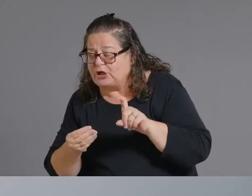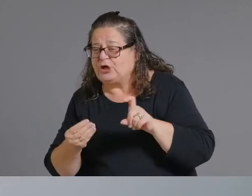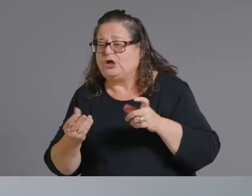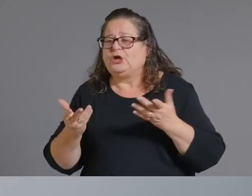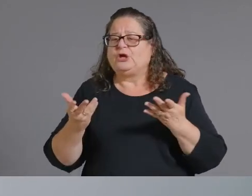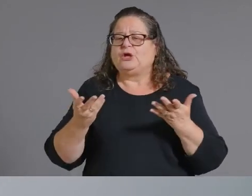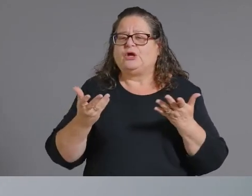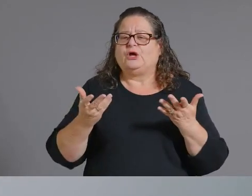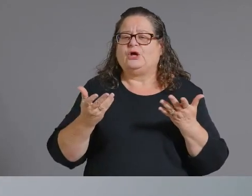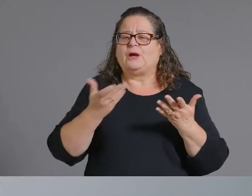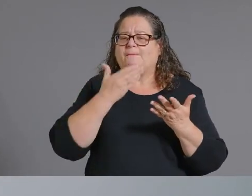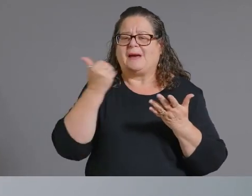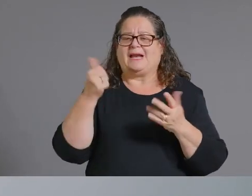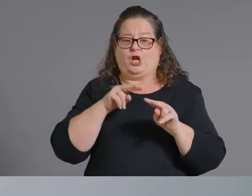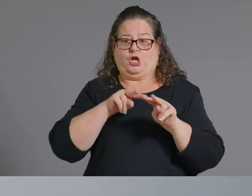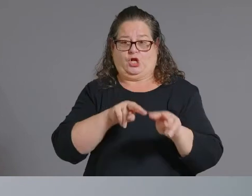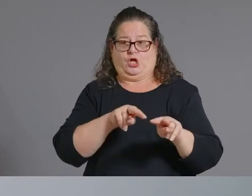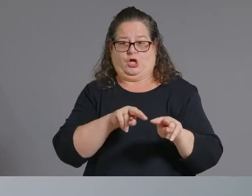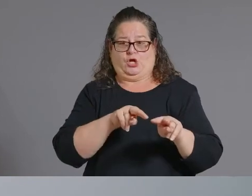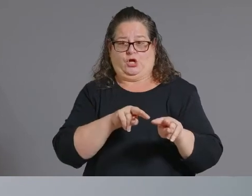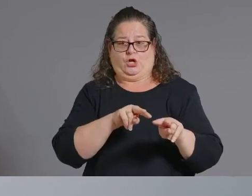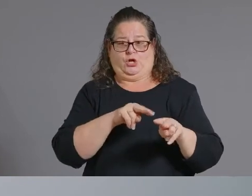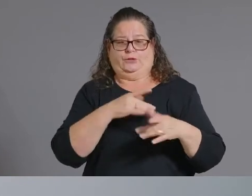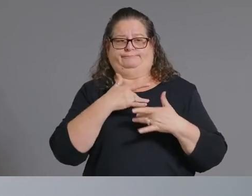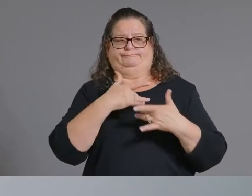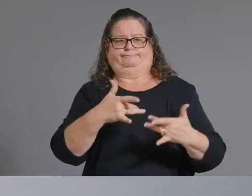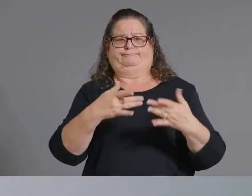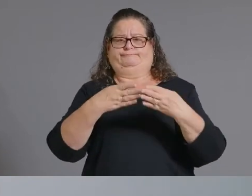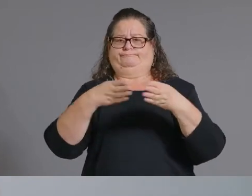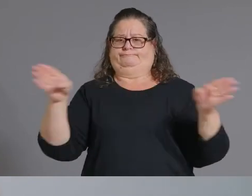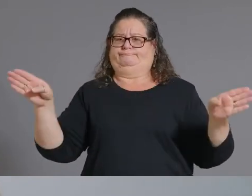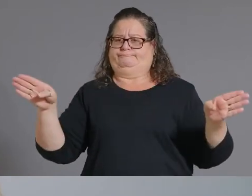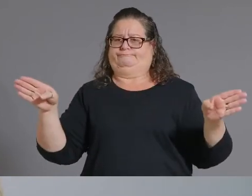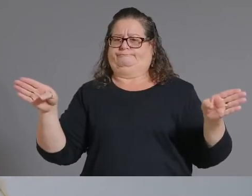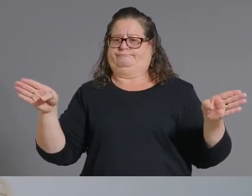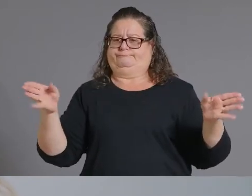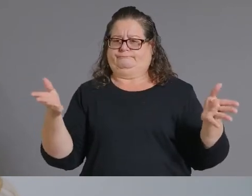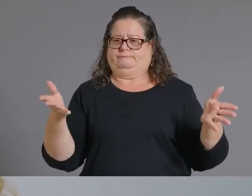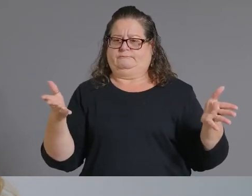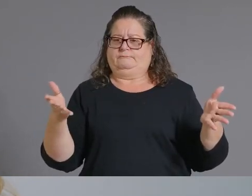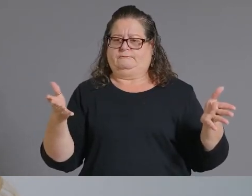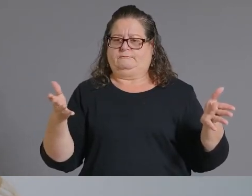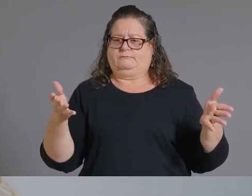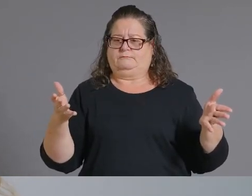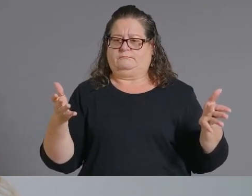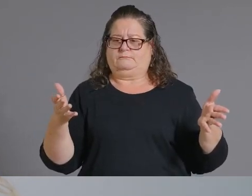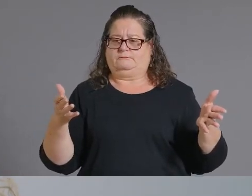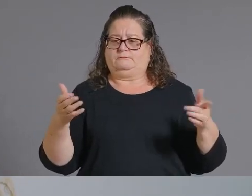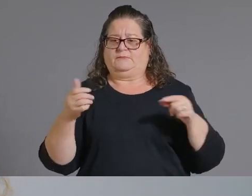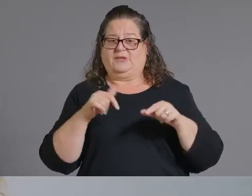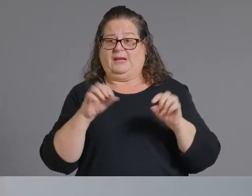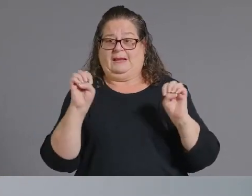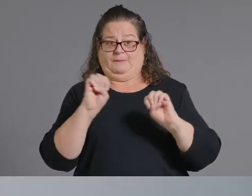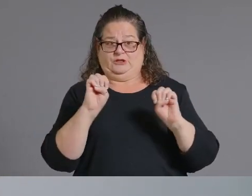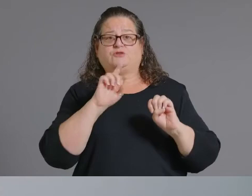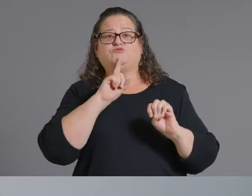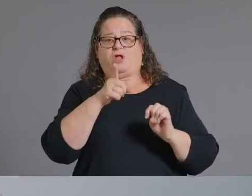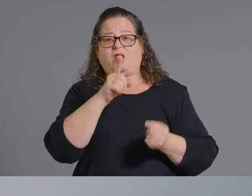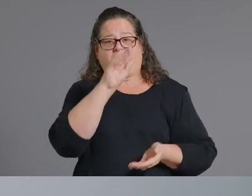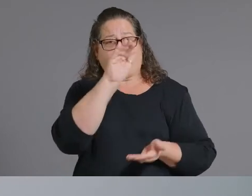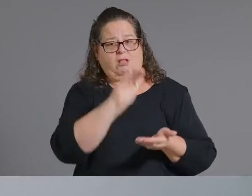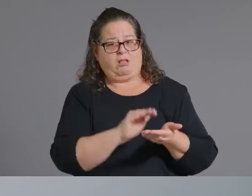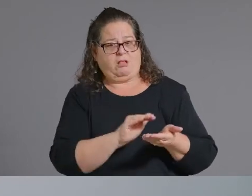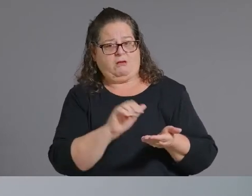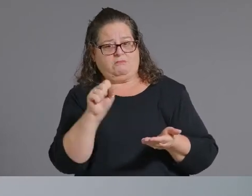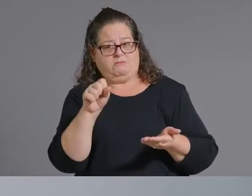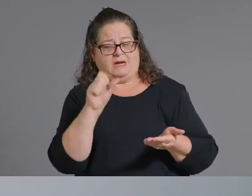covid like illness for emergency departments we have seen that it's it's decreased pretty significantly since january so we use all of those